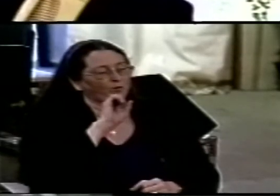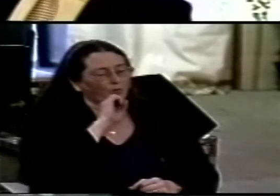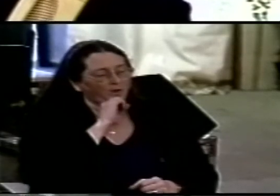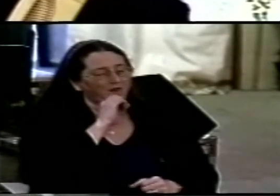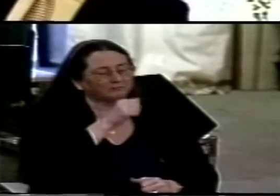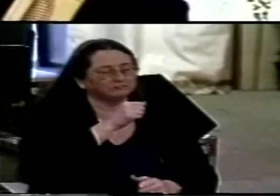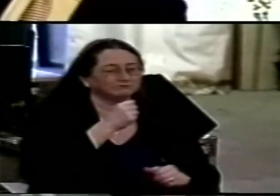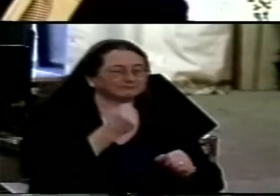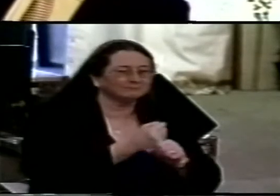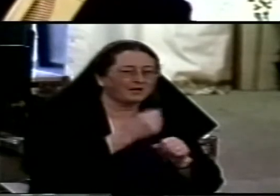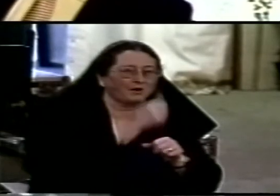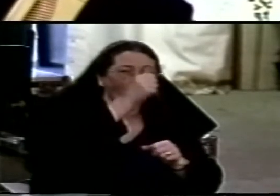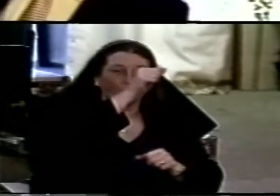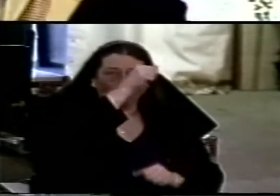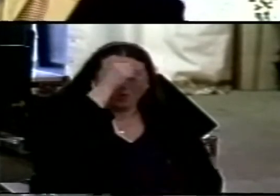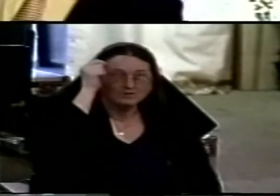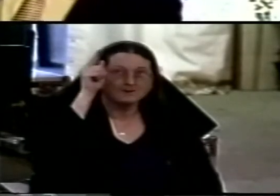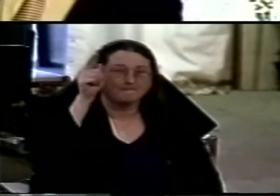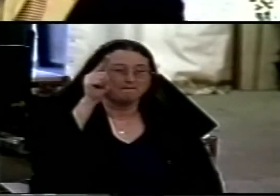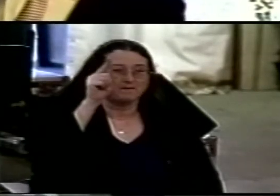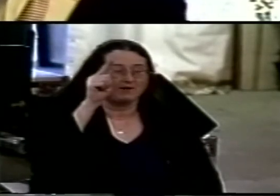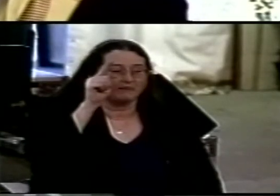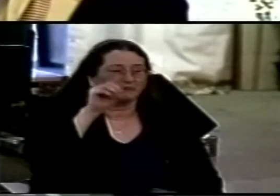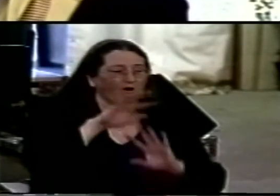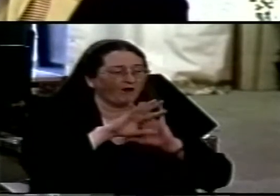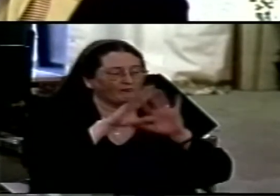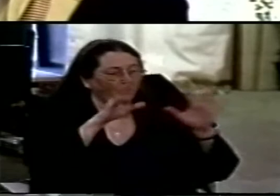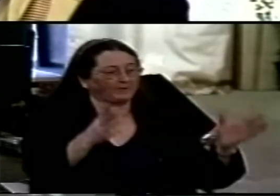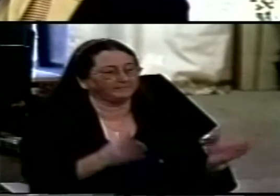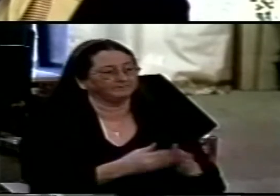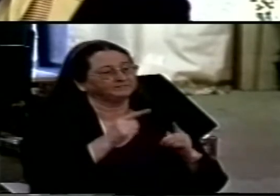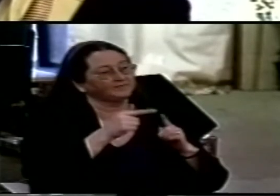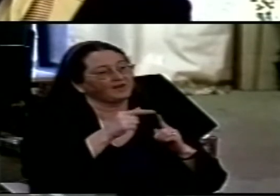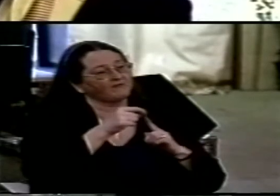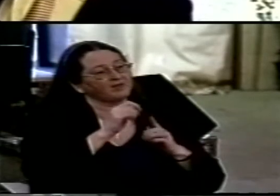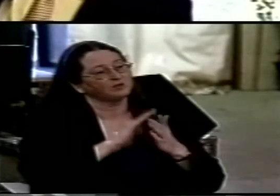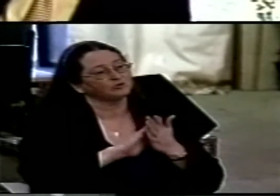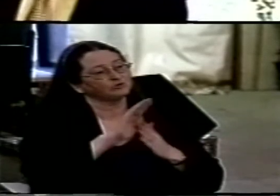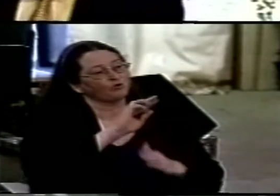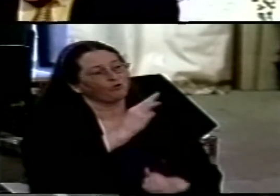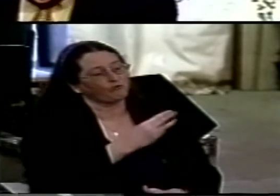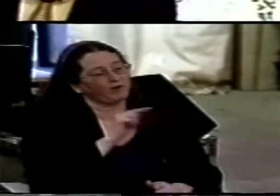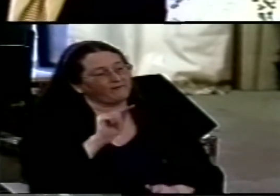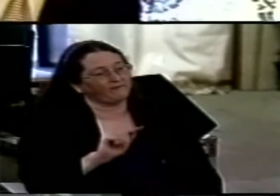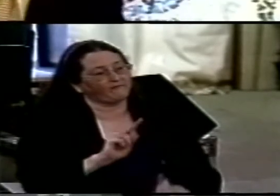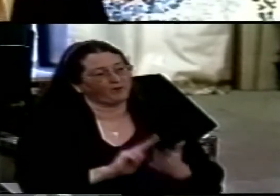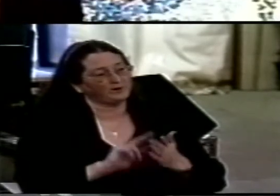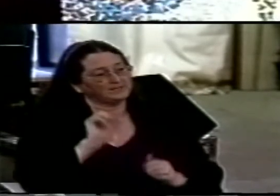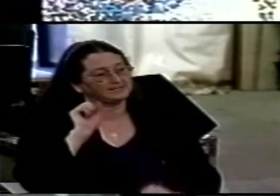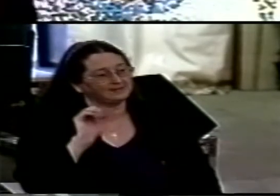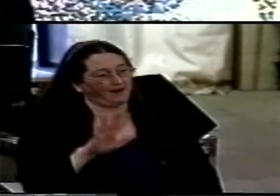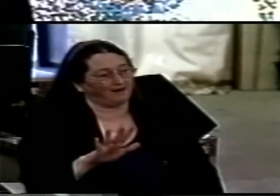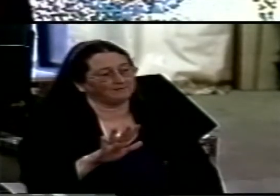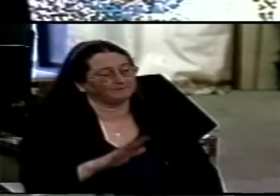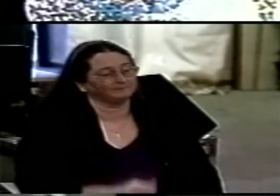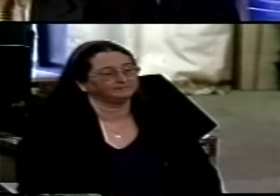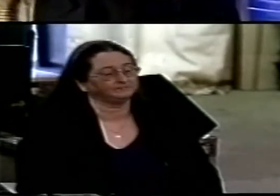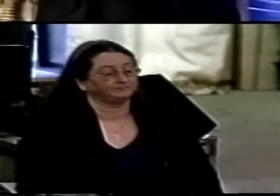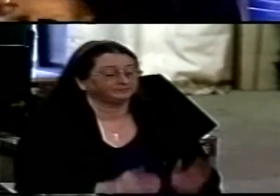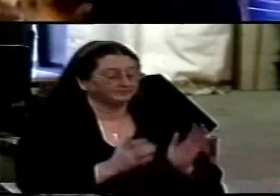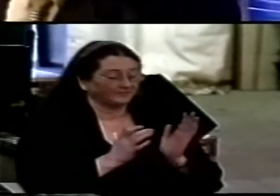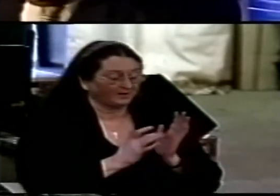manifold wisdom to the heavenly realms Ephesians 3 10 and what Jesus said here is